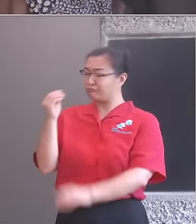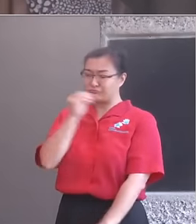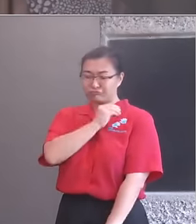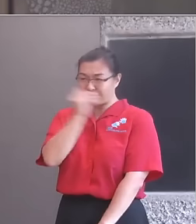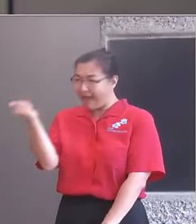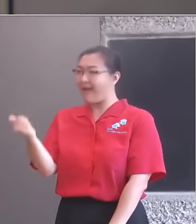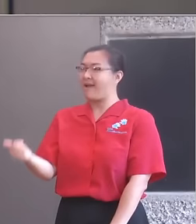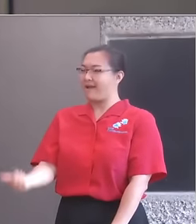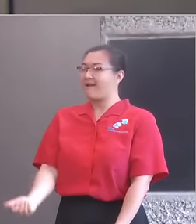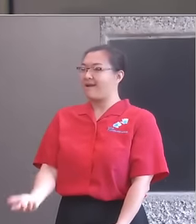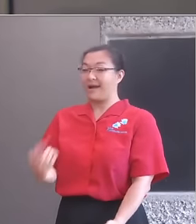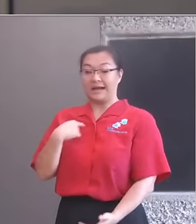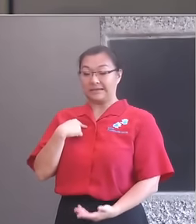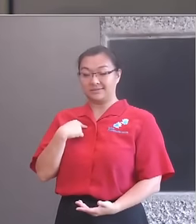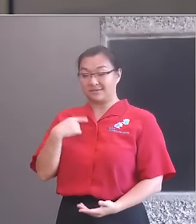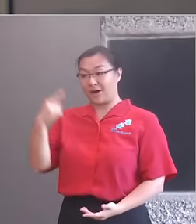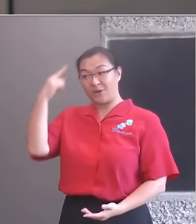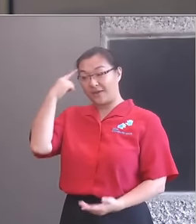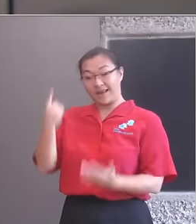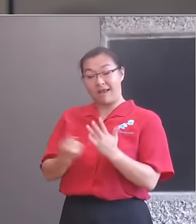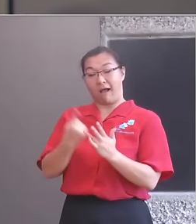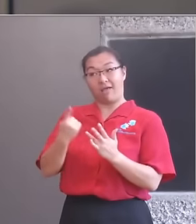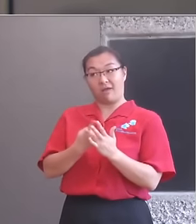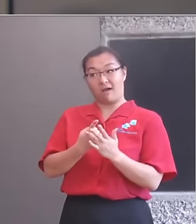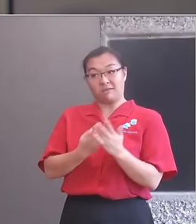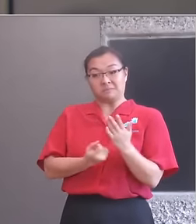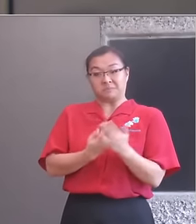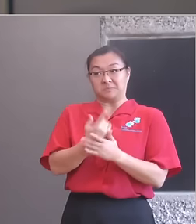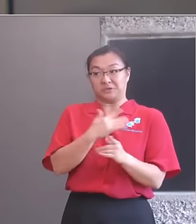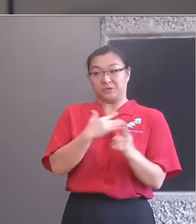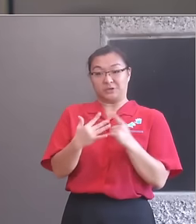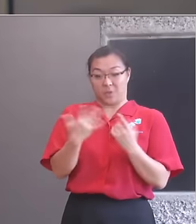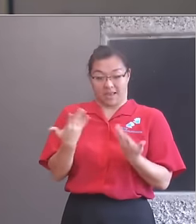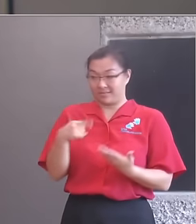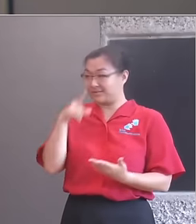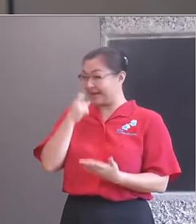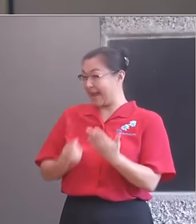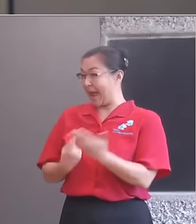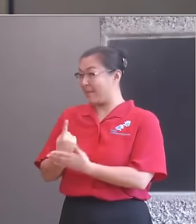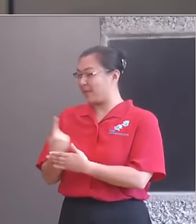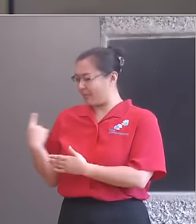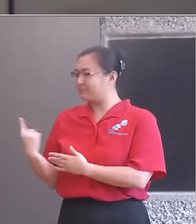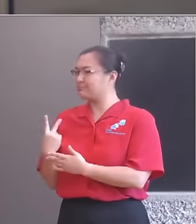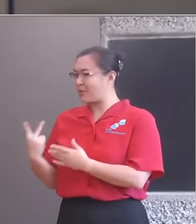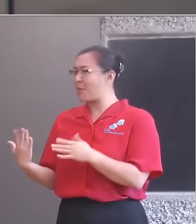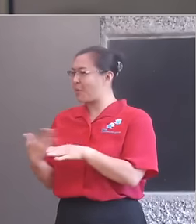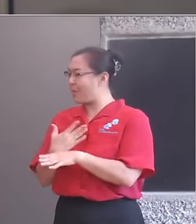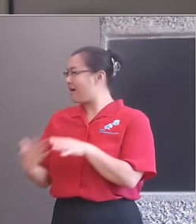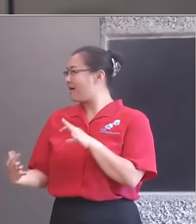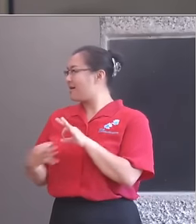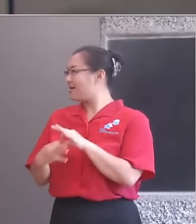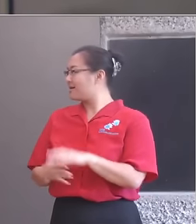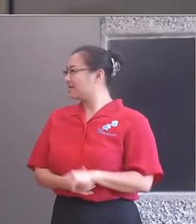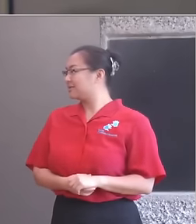and I don't really know of any other parallel working relationship in government. But this has been going on despite